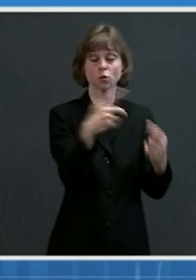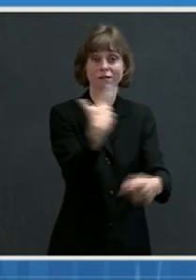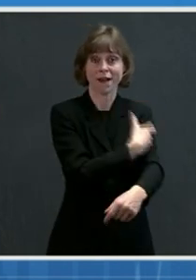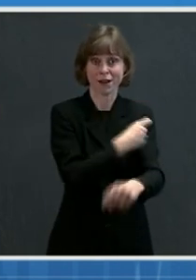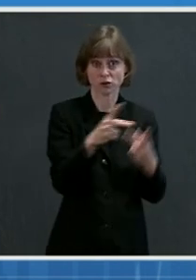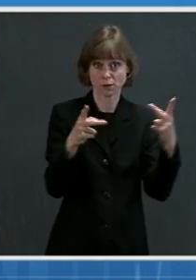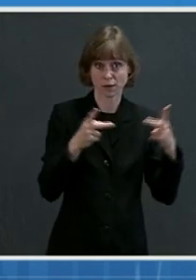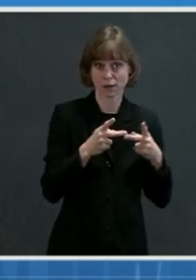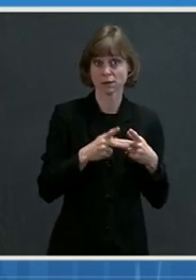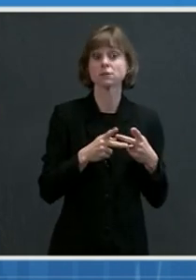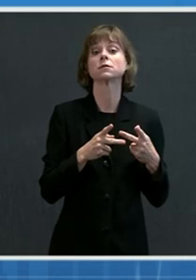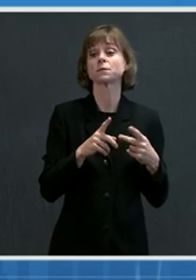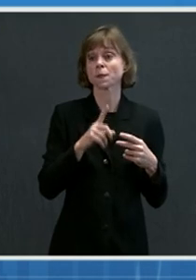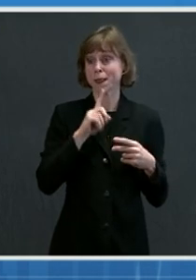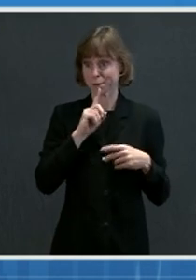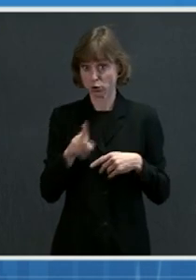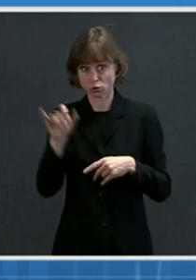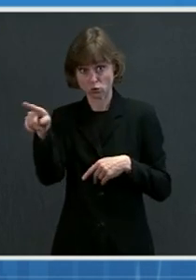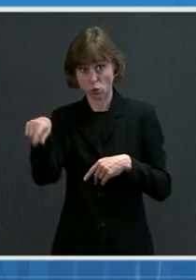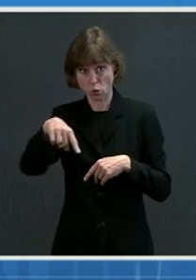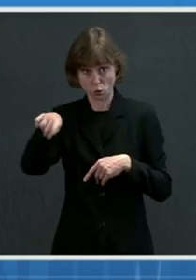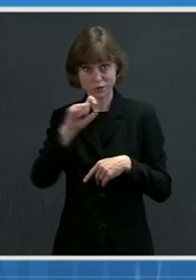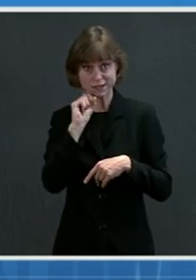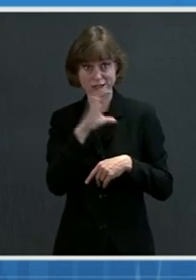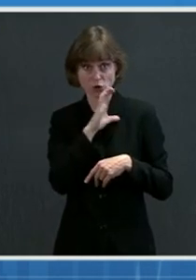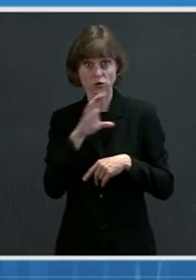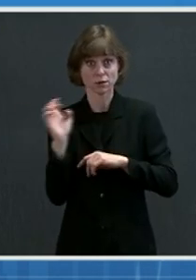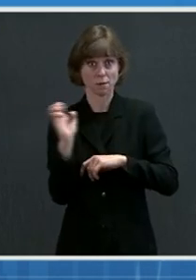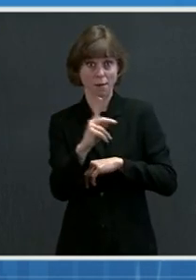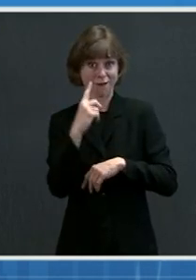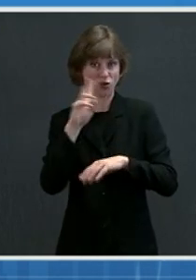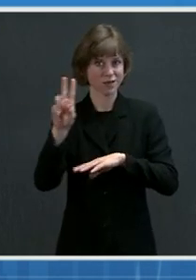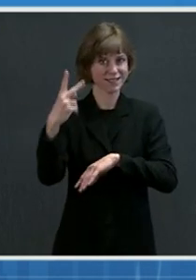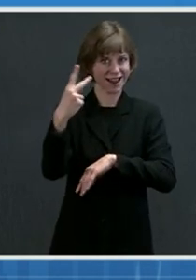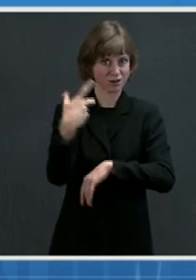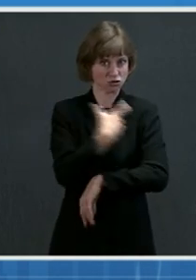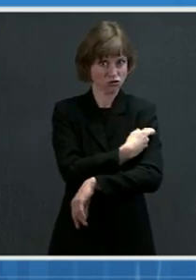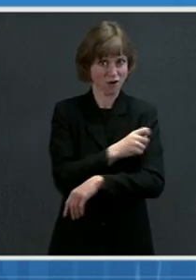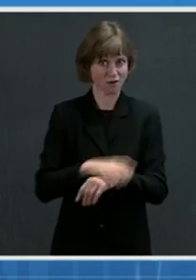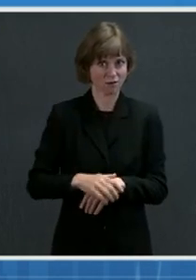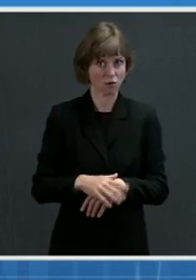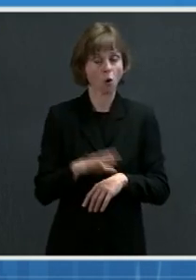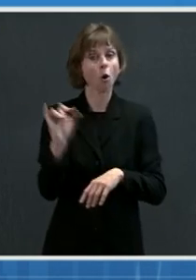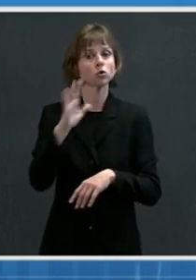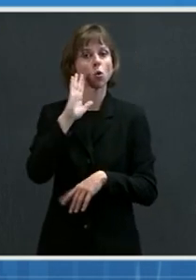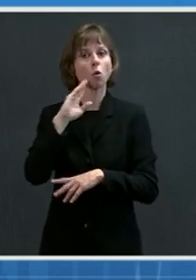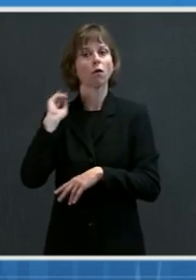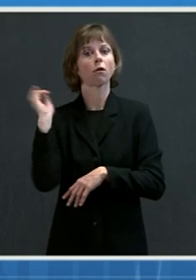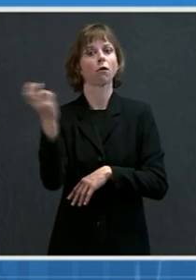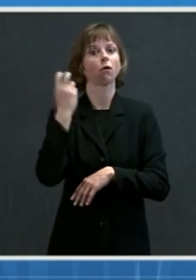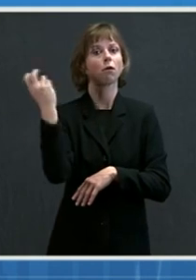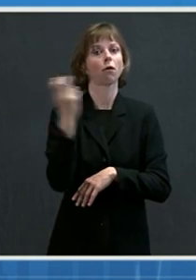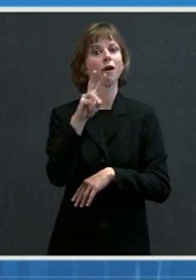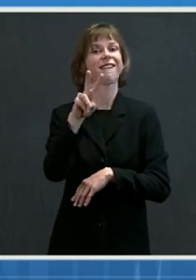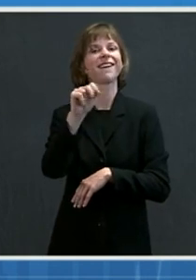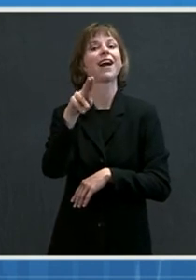and ensure seniors get back for a second shot. They'll also look to deploy mobile vans into communities of need.